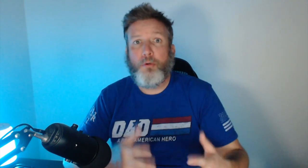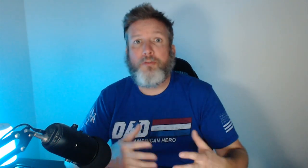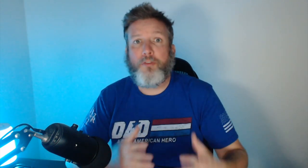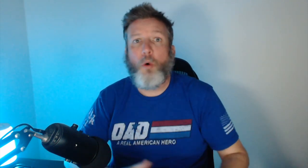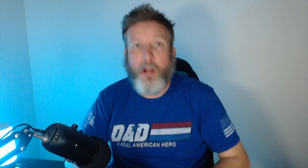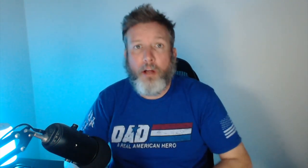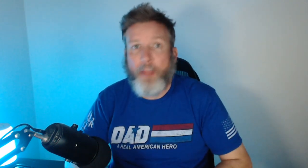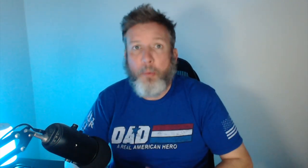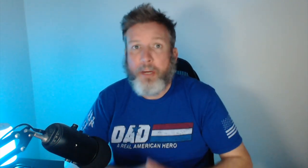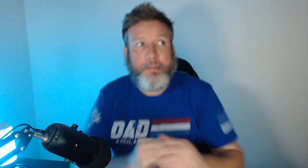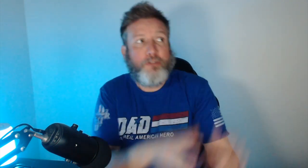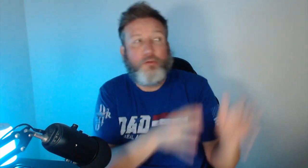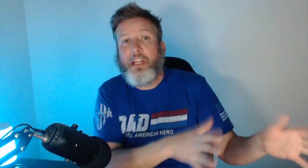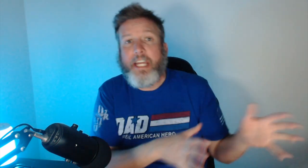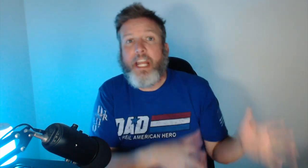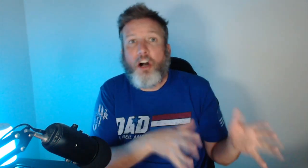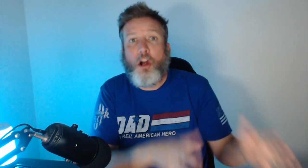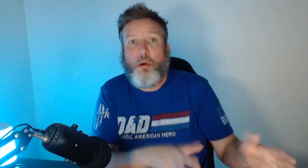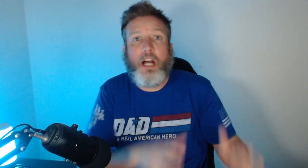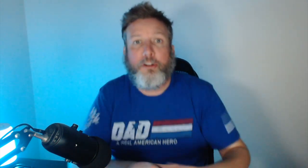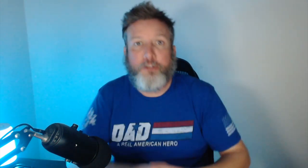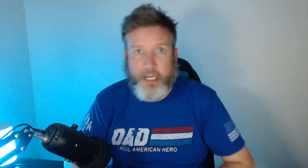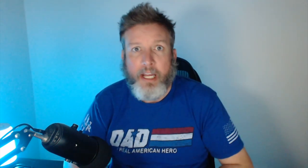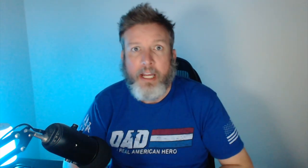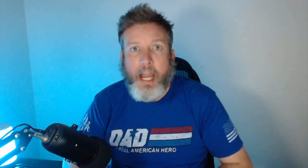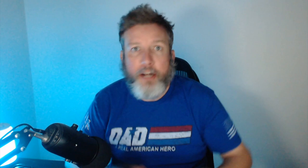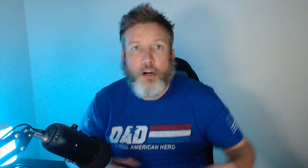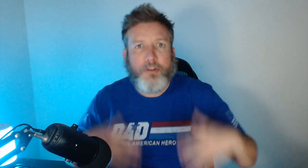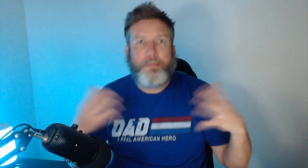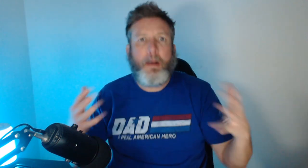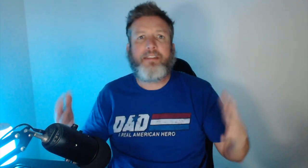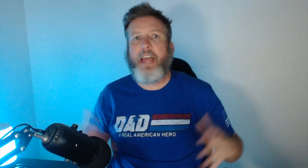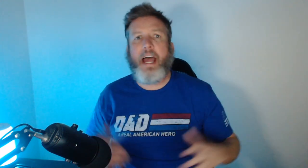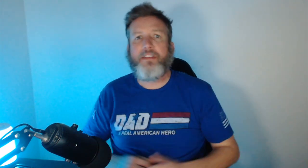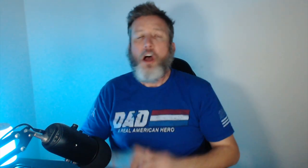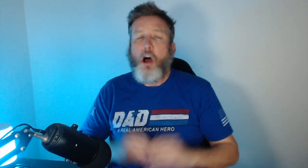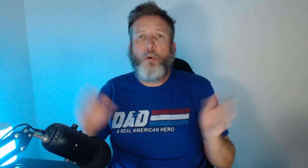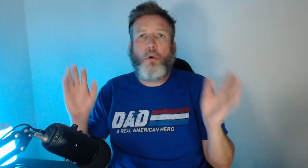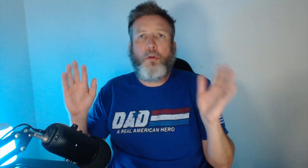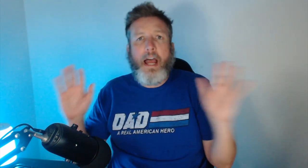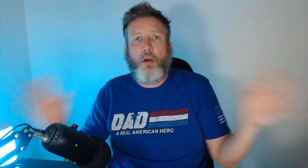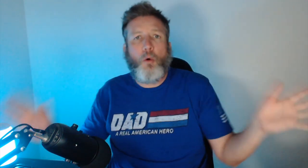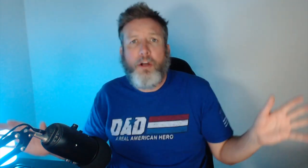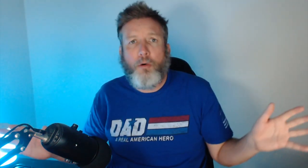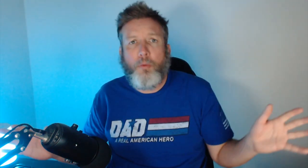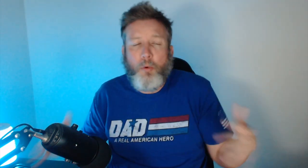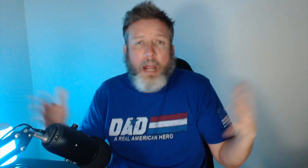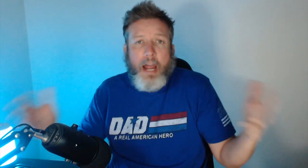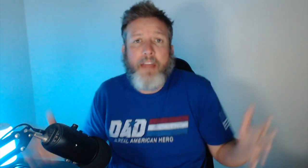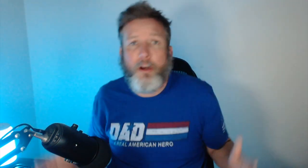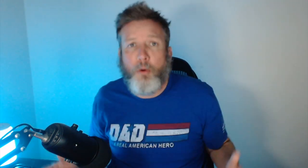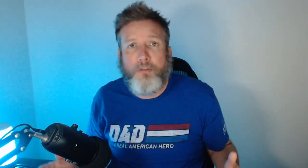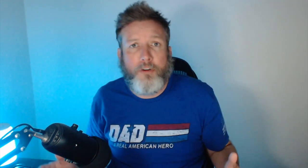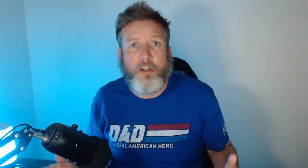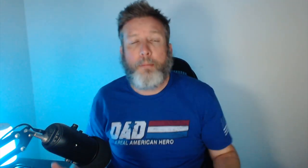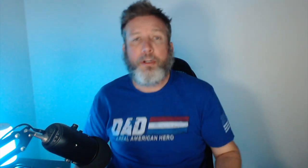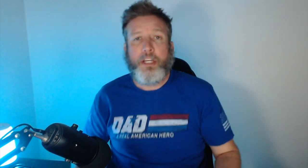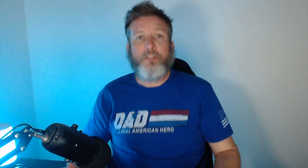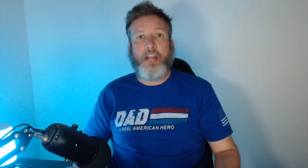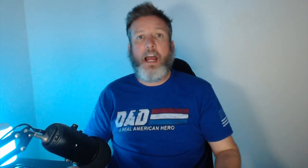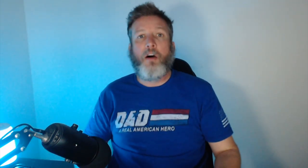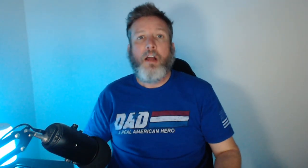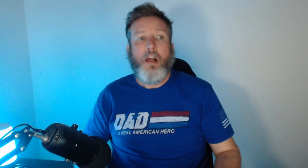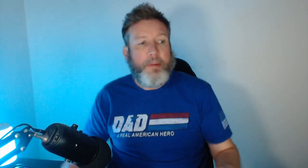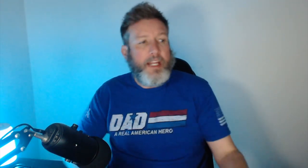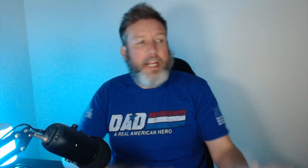paying Putin for oil that we could be drilling in our own country. And her response to that is, oh, well, that oil, we won't have that oil for a couple